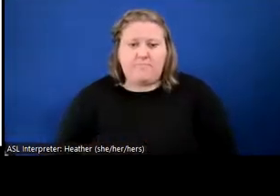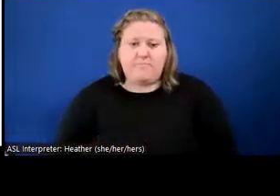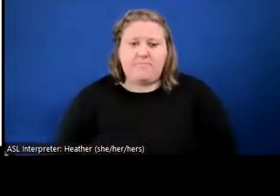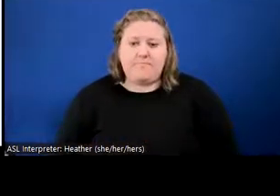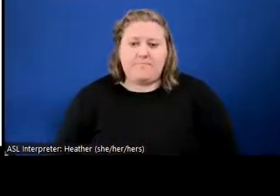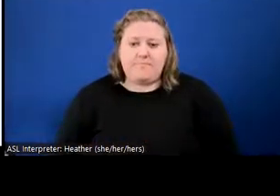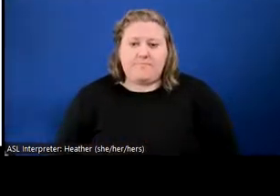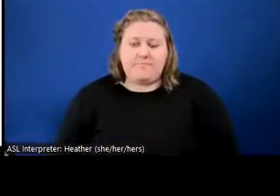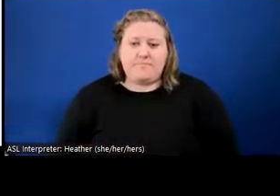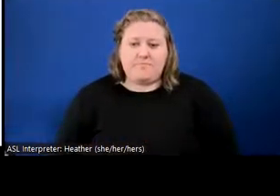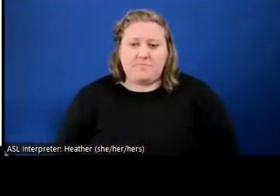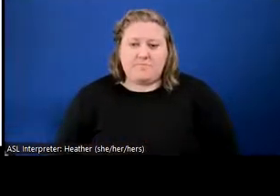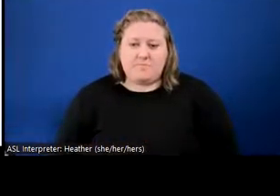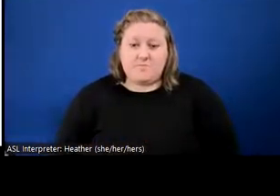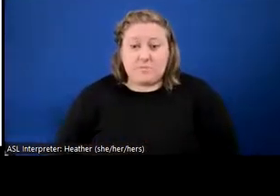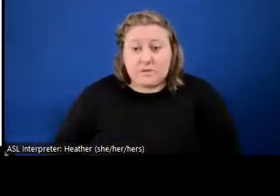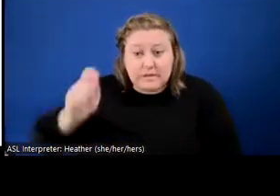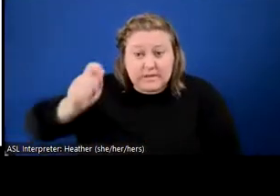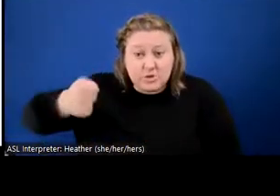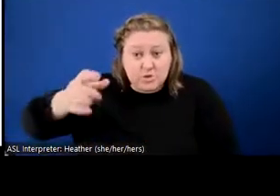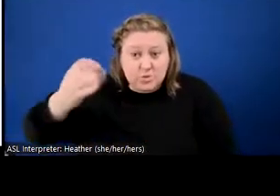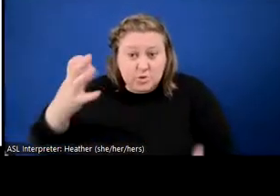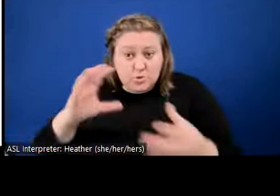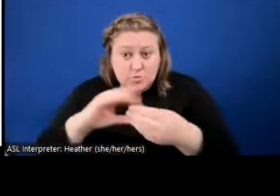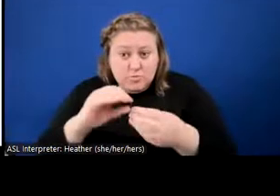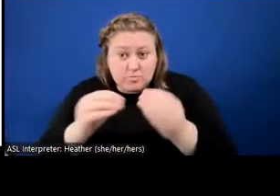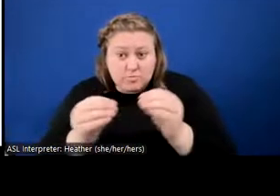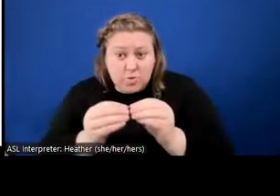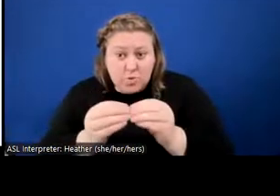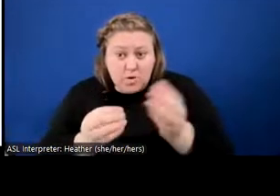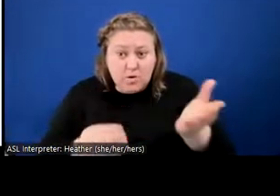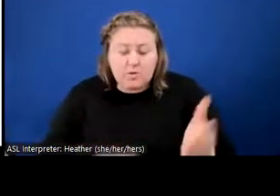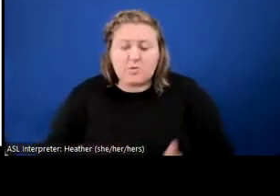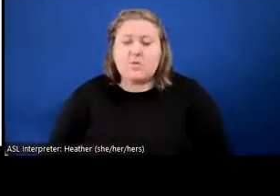And I don't know if the judge has anything. I do, because